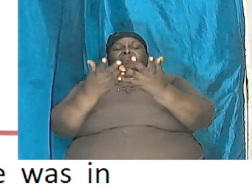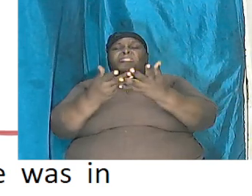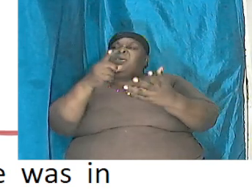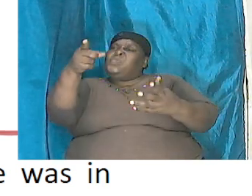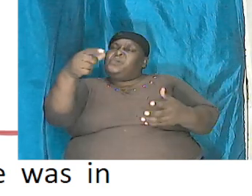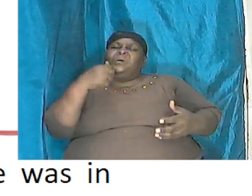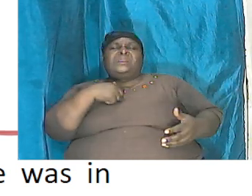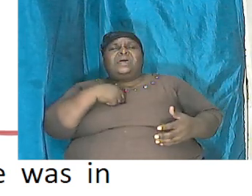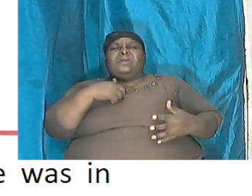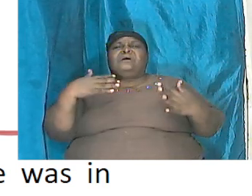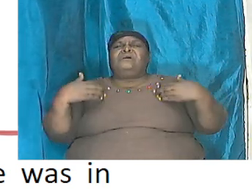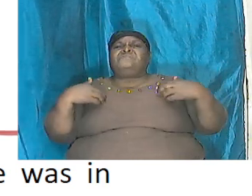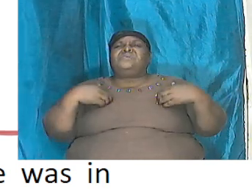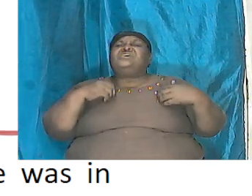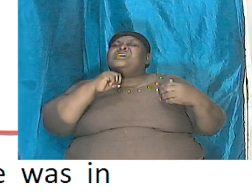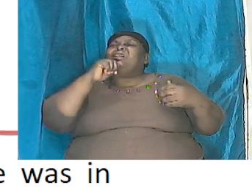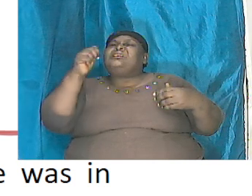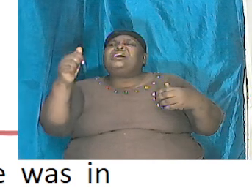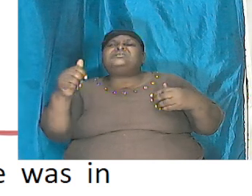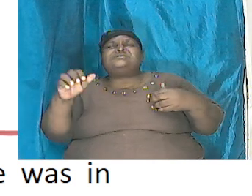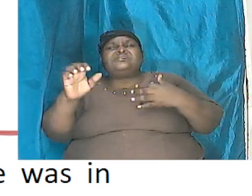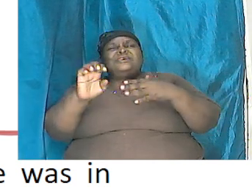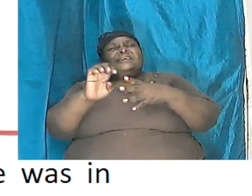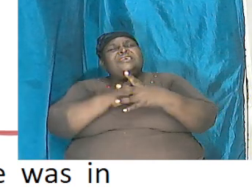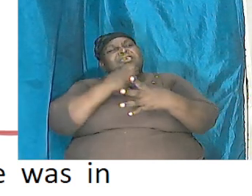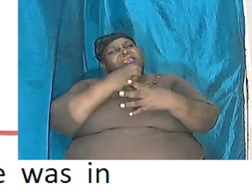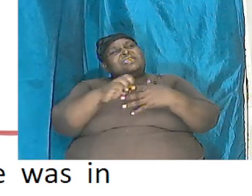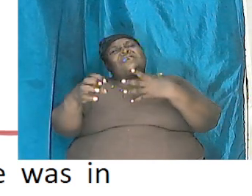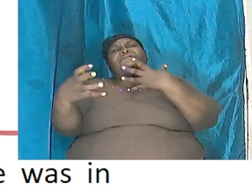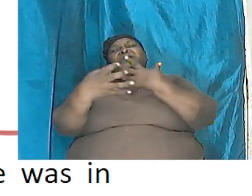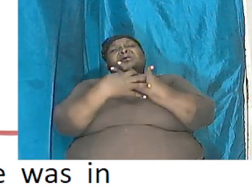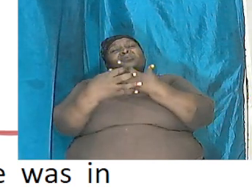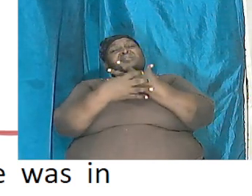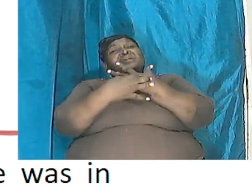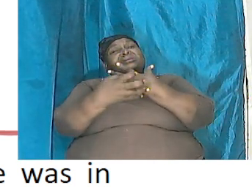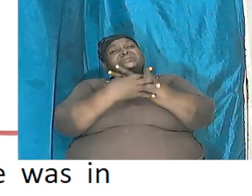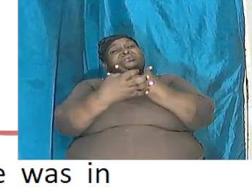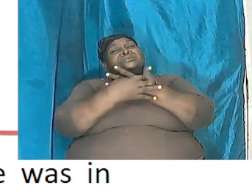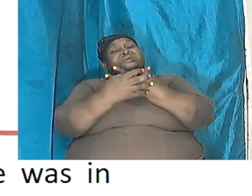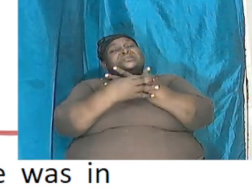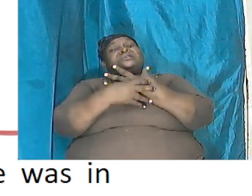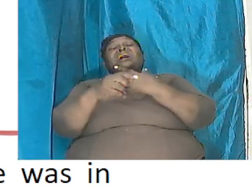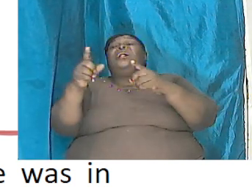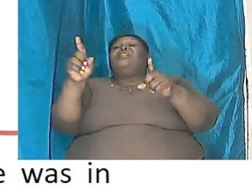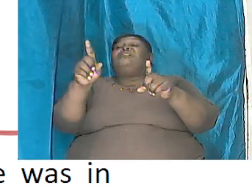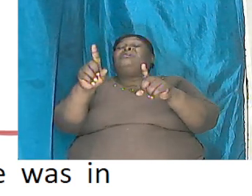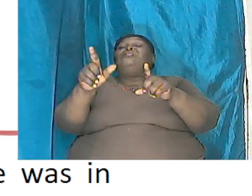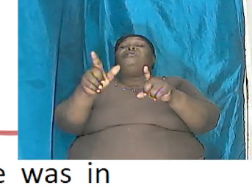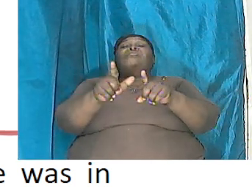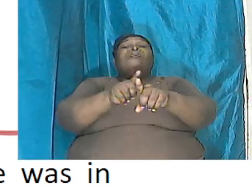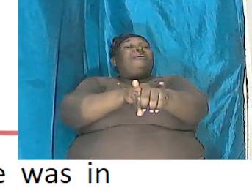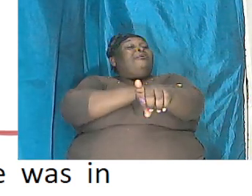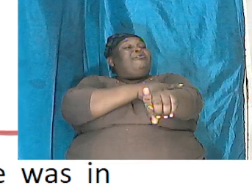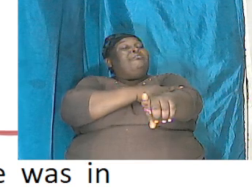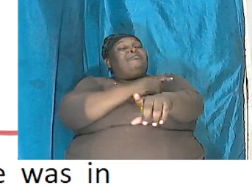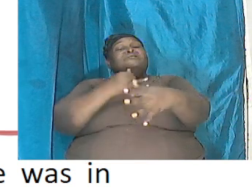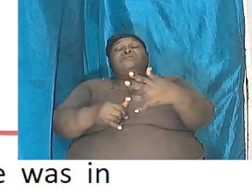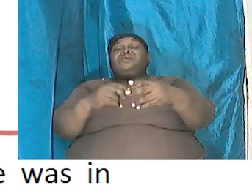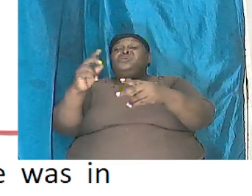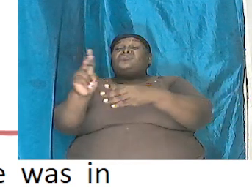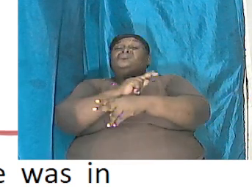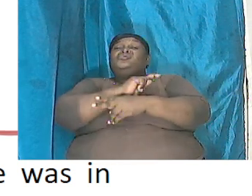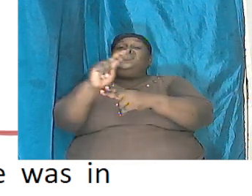use was not even printed at that time it was printed long before the use of the